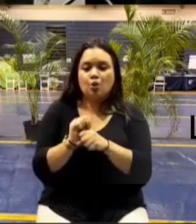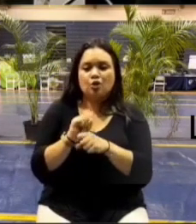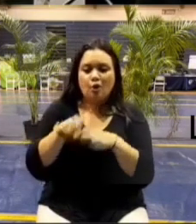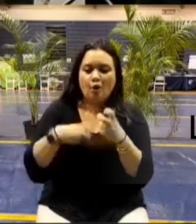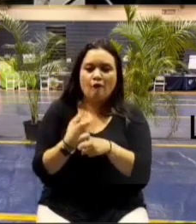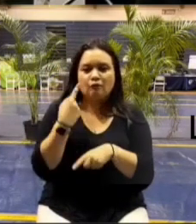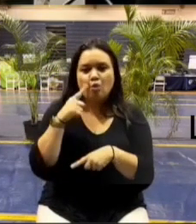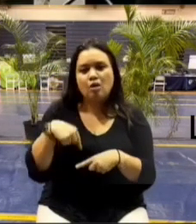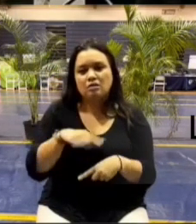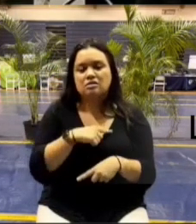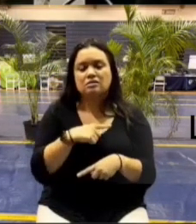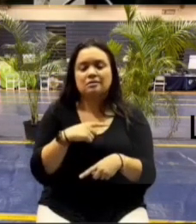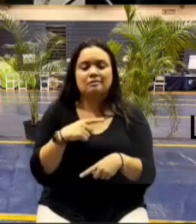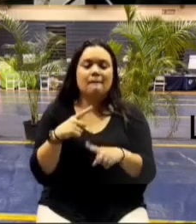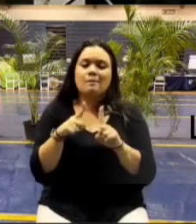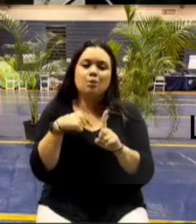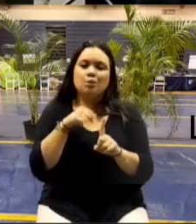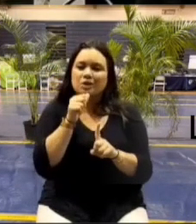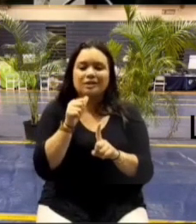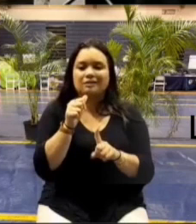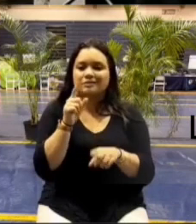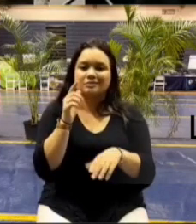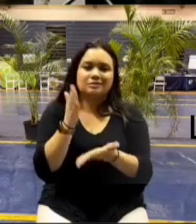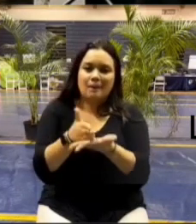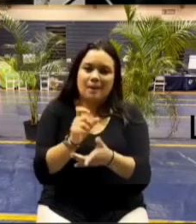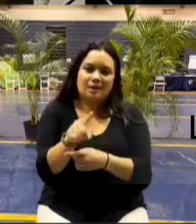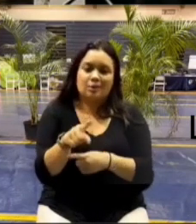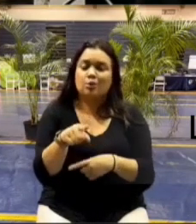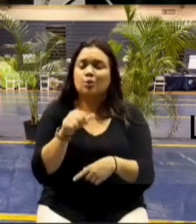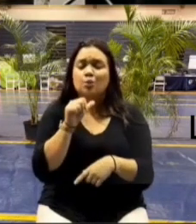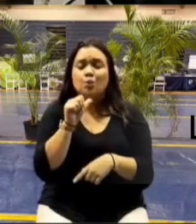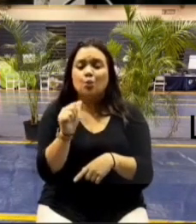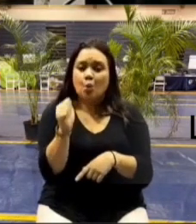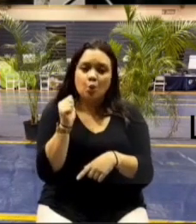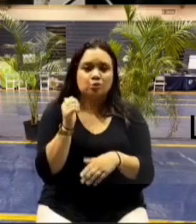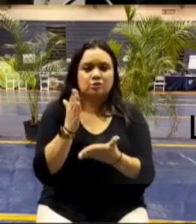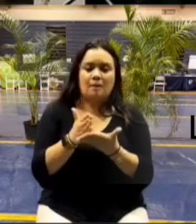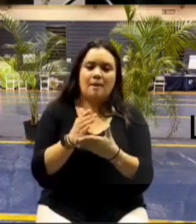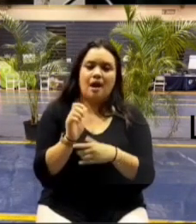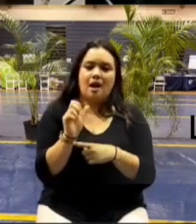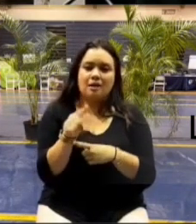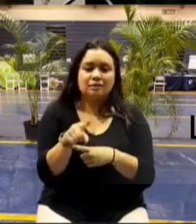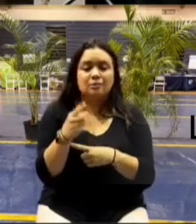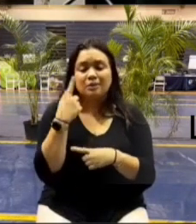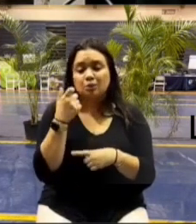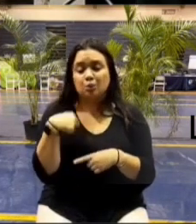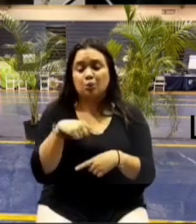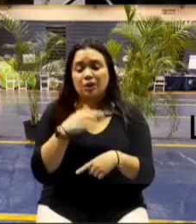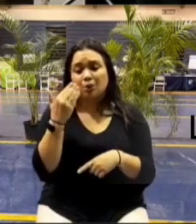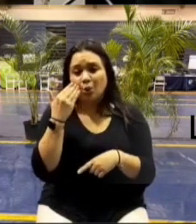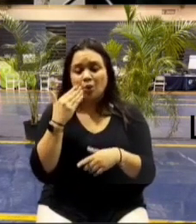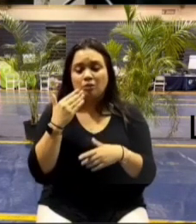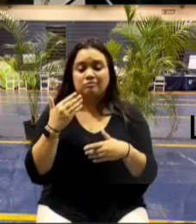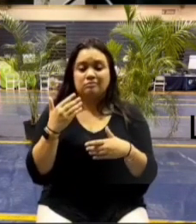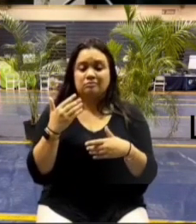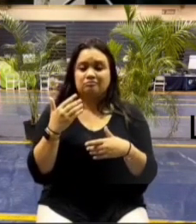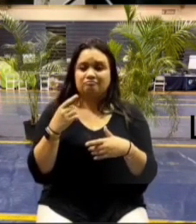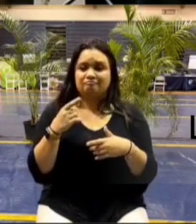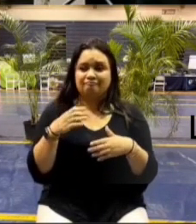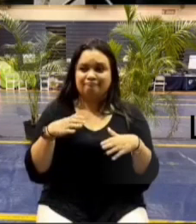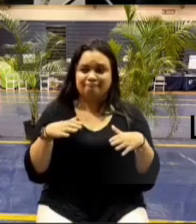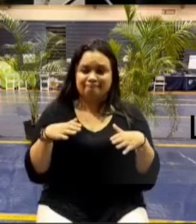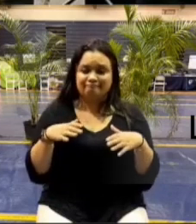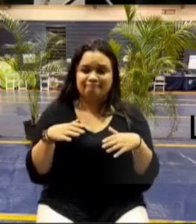but we haven't stopped asking and we're not going to stop asking because we know what it takes and that's our job our job as